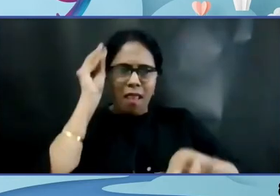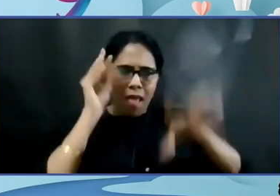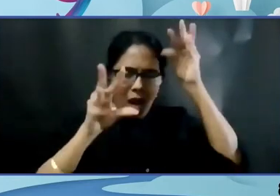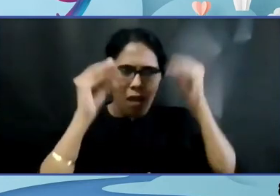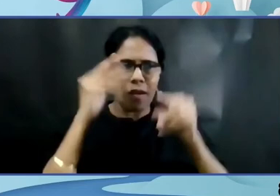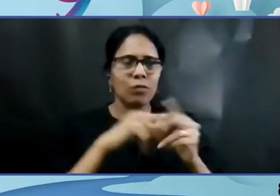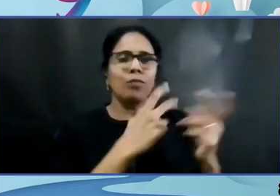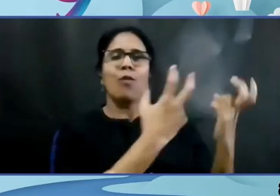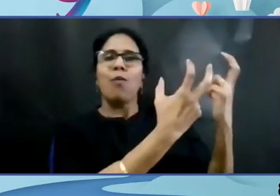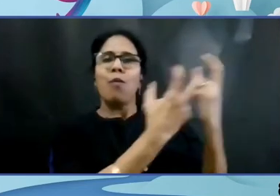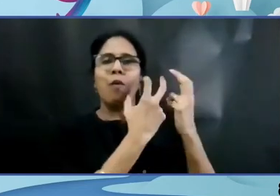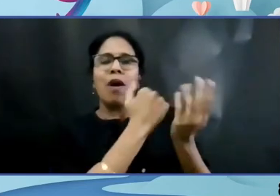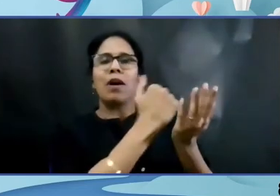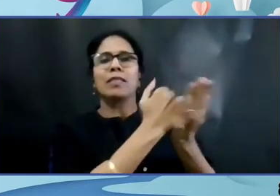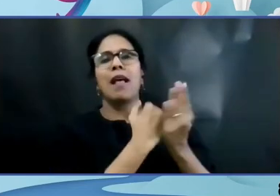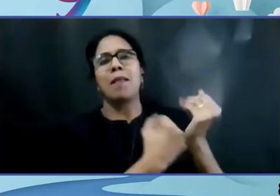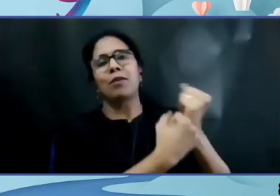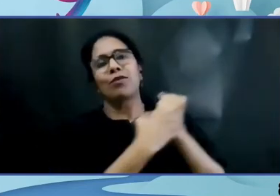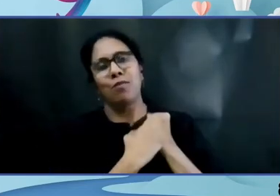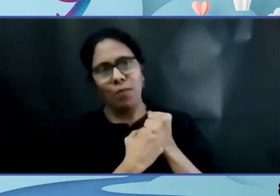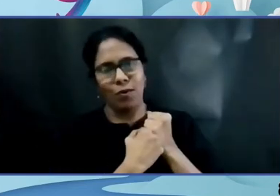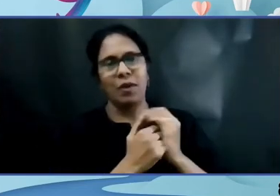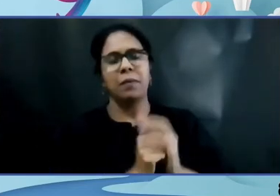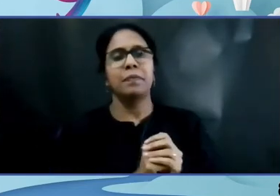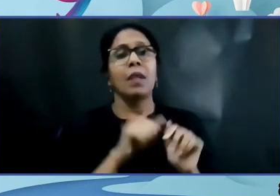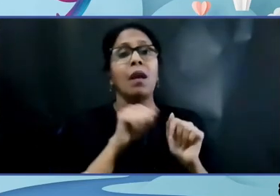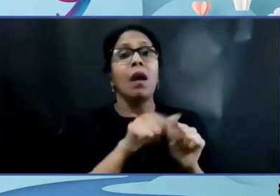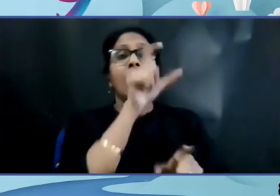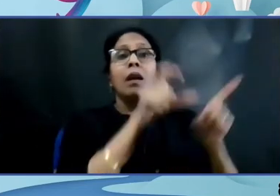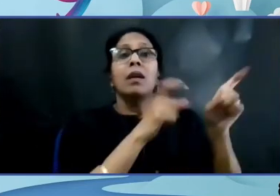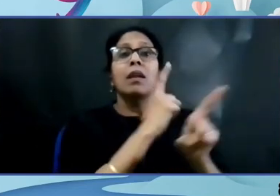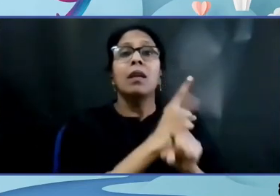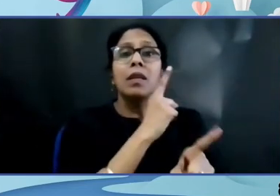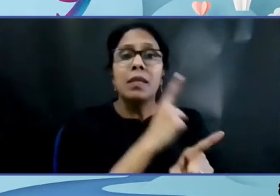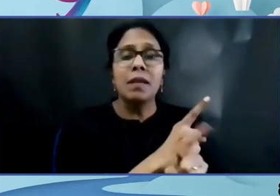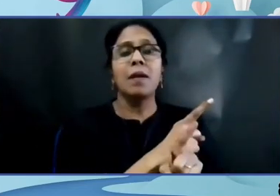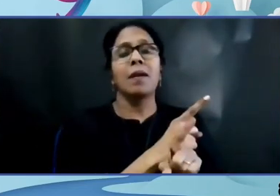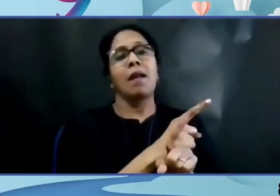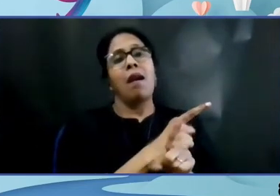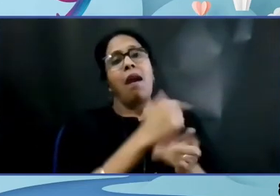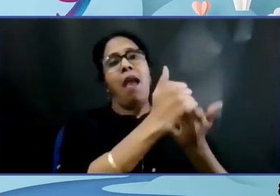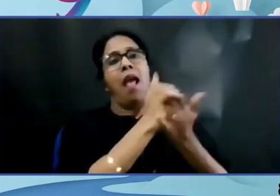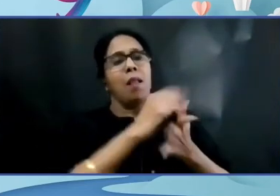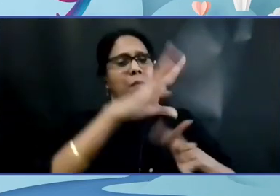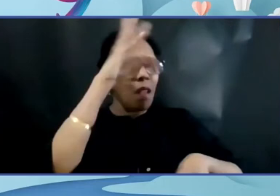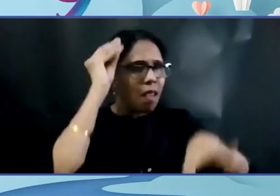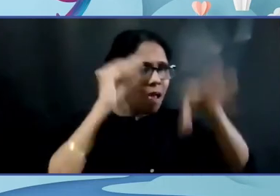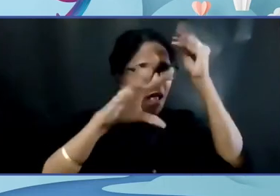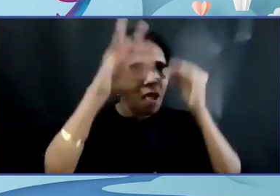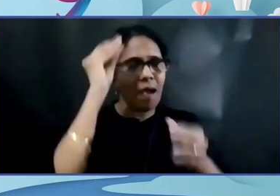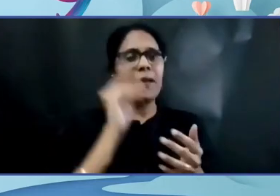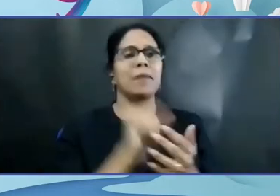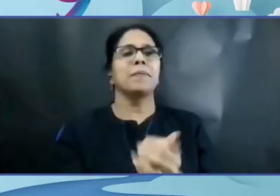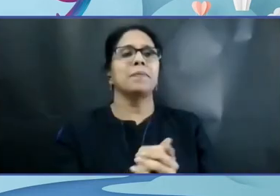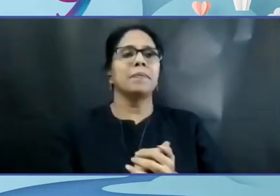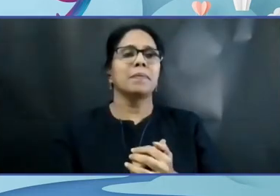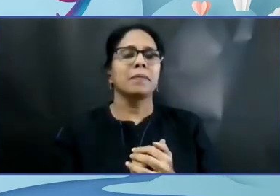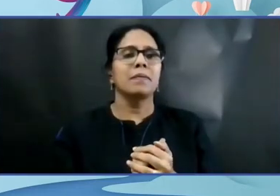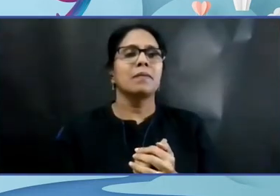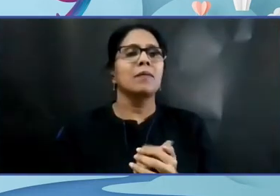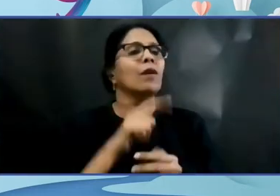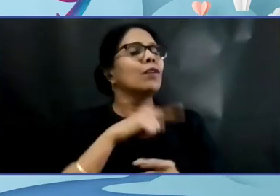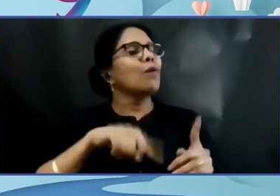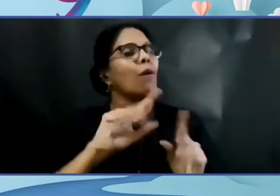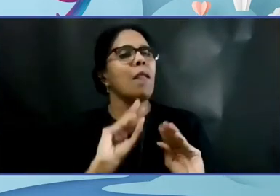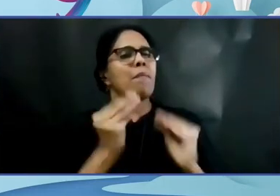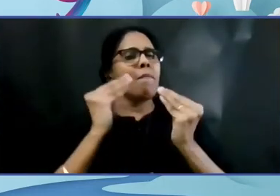attention. And they help them learn so they can do